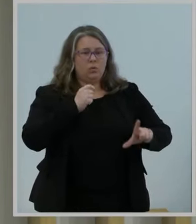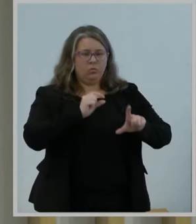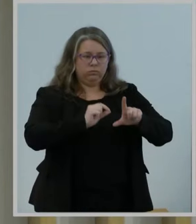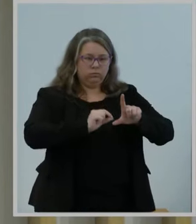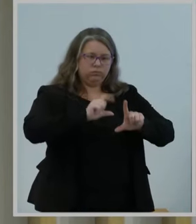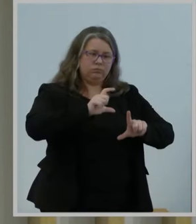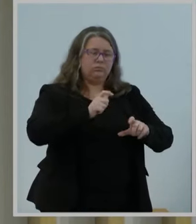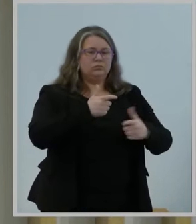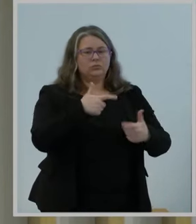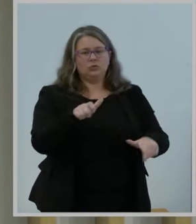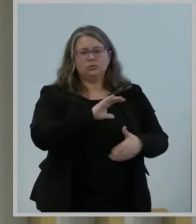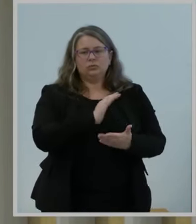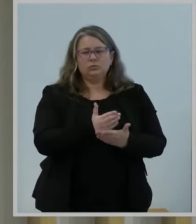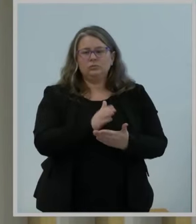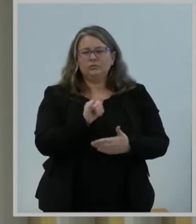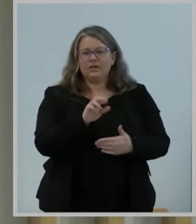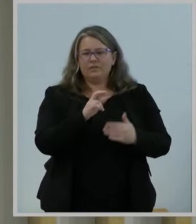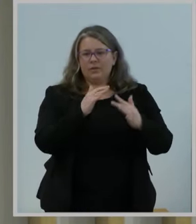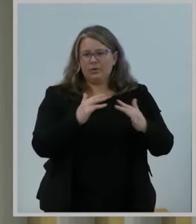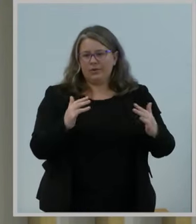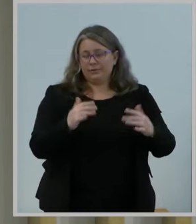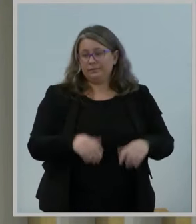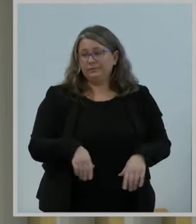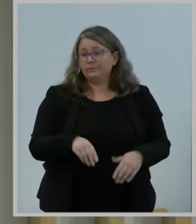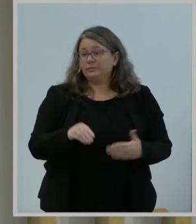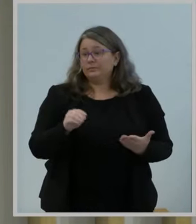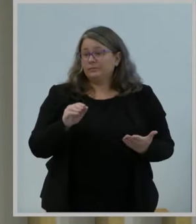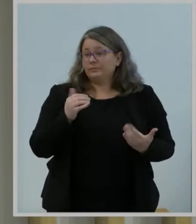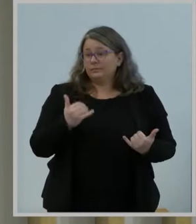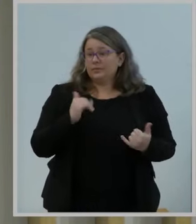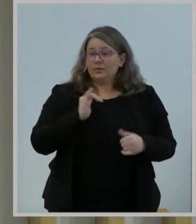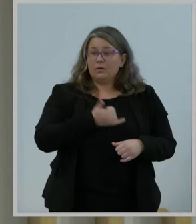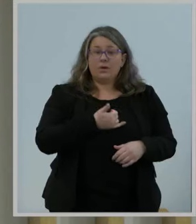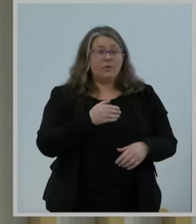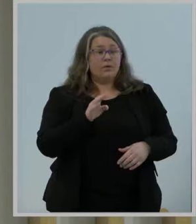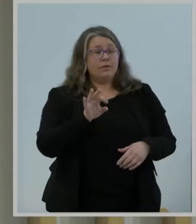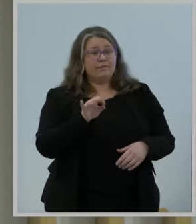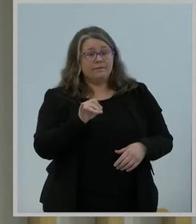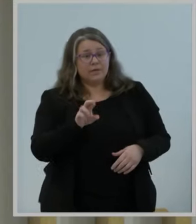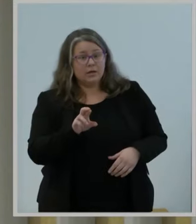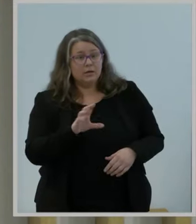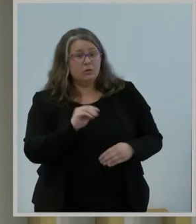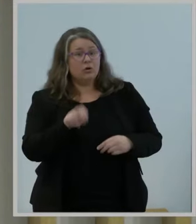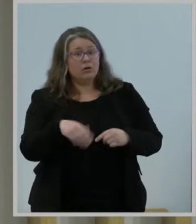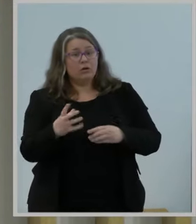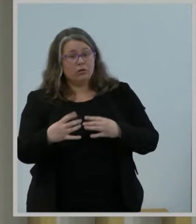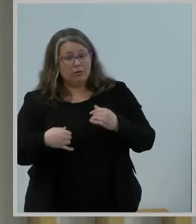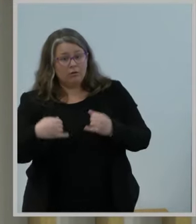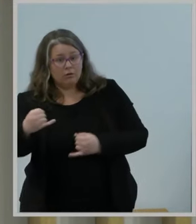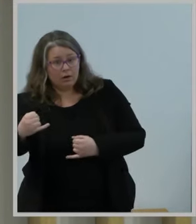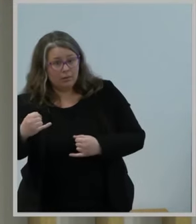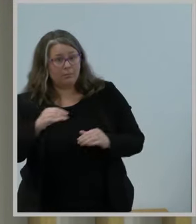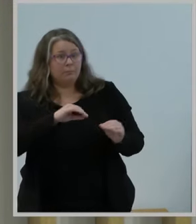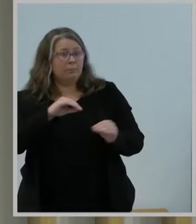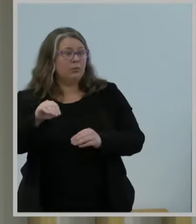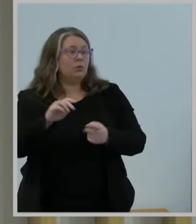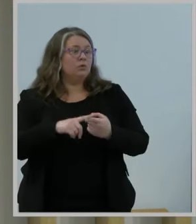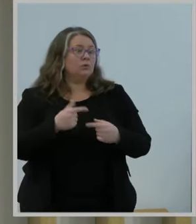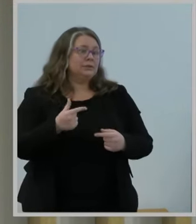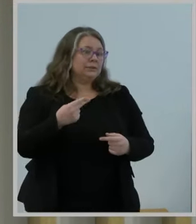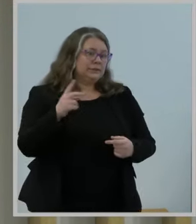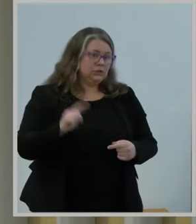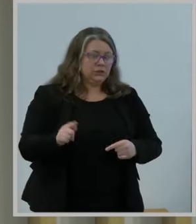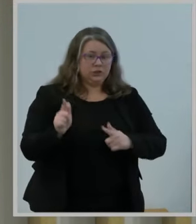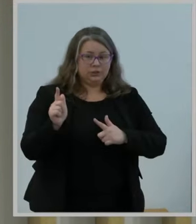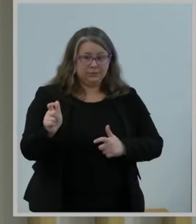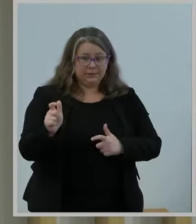wireless move to gigabit speeds, we need to ensure our Wi-Fi connections have the wider channels and additional bandwidth they need to keep